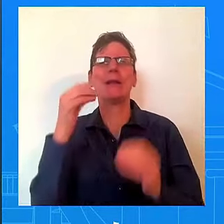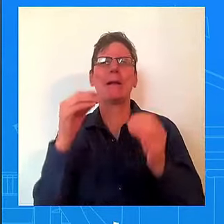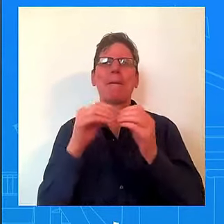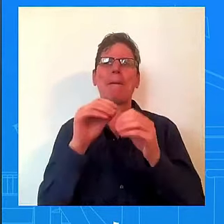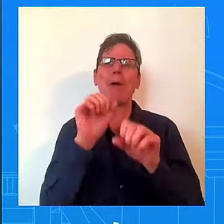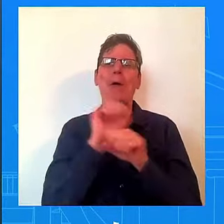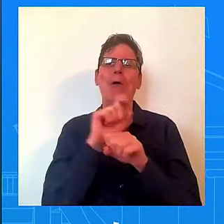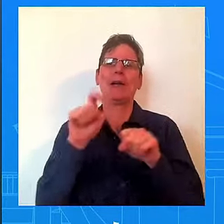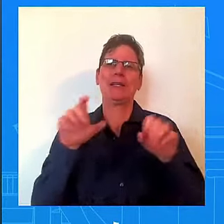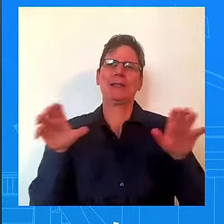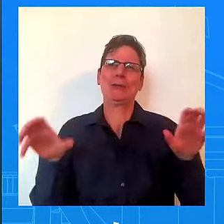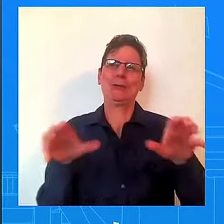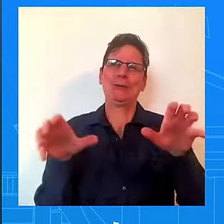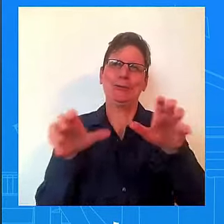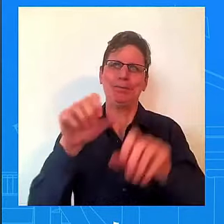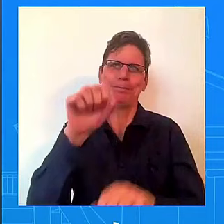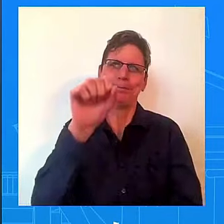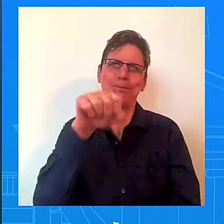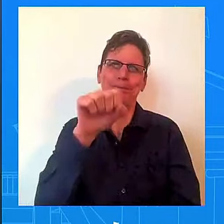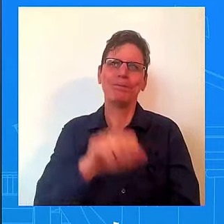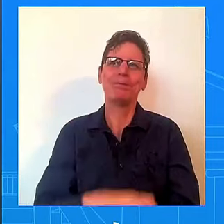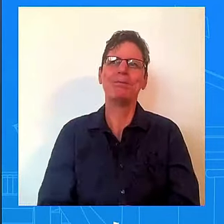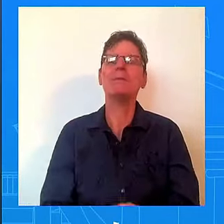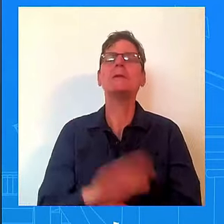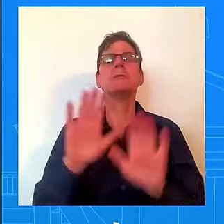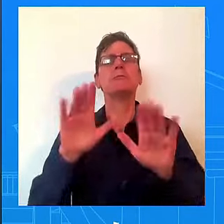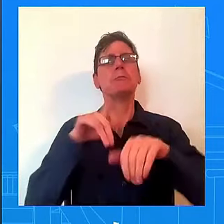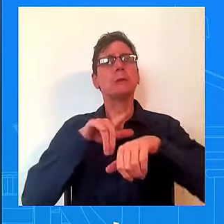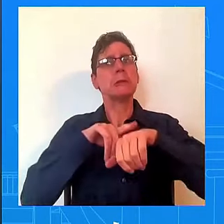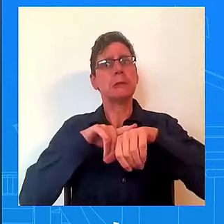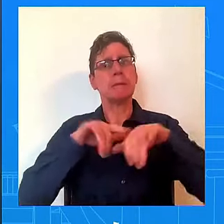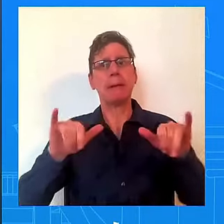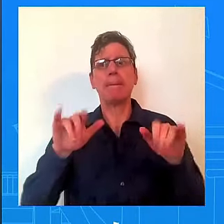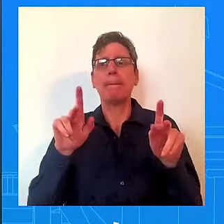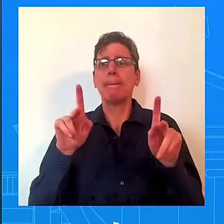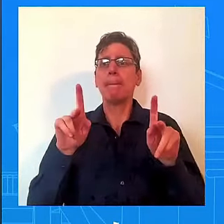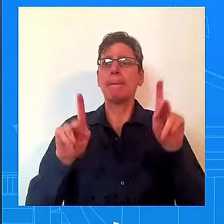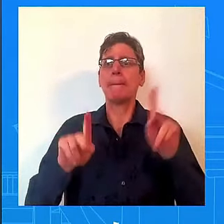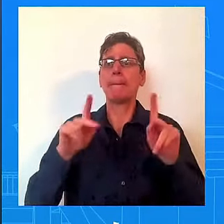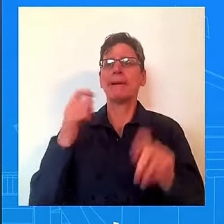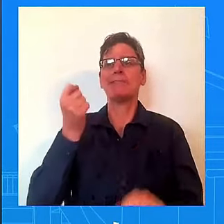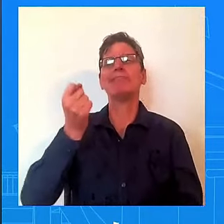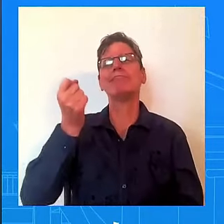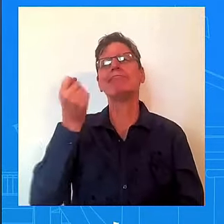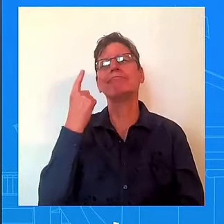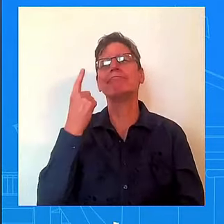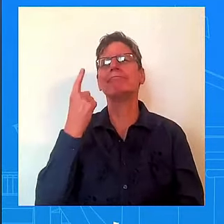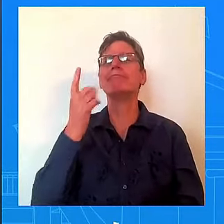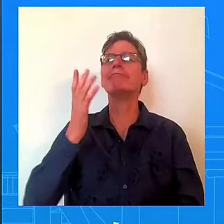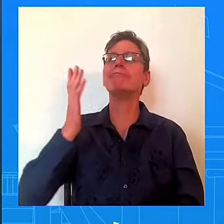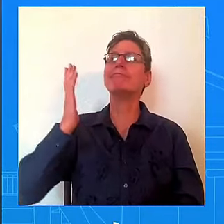as people understand where we were and where we've come, you know, I see excitement everywhere about where we're going.